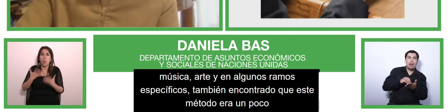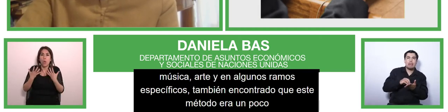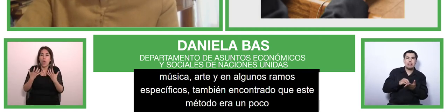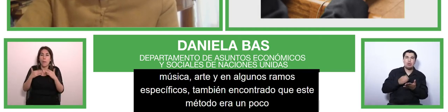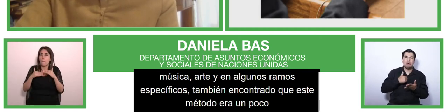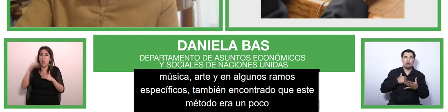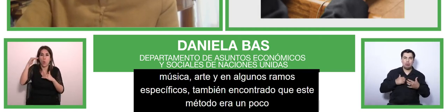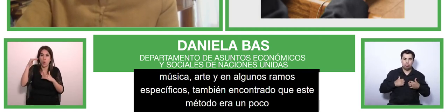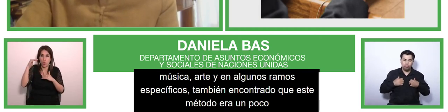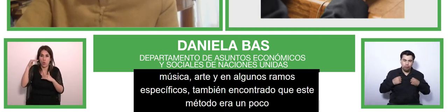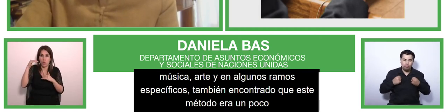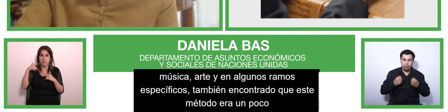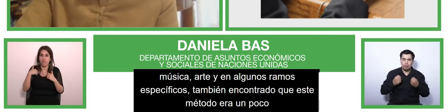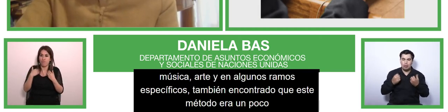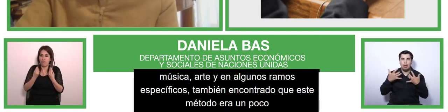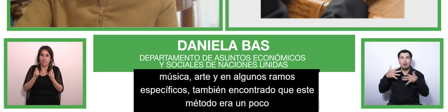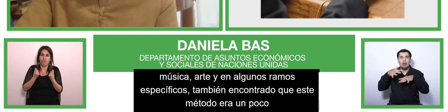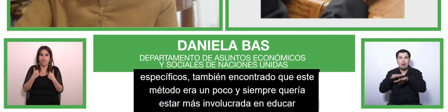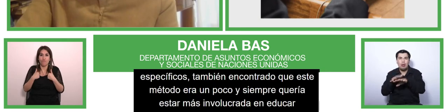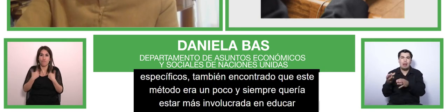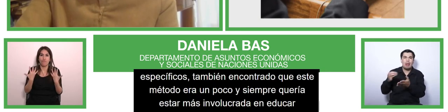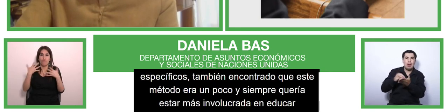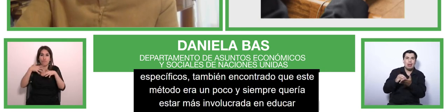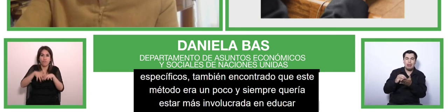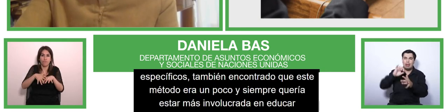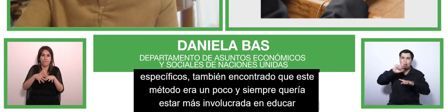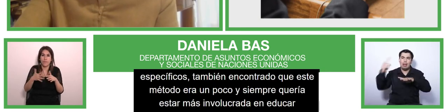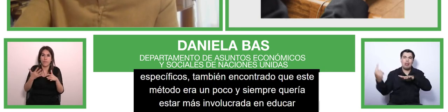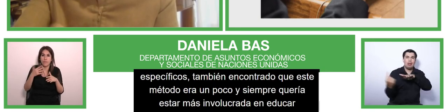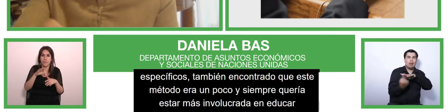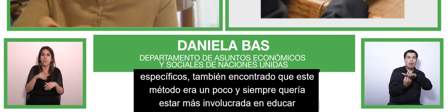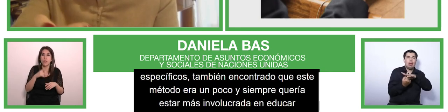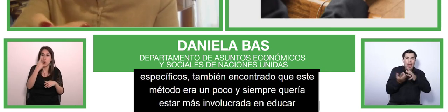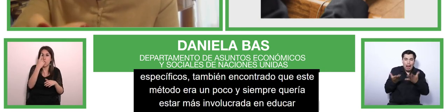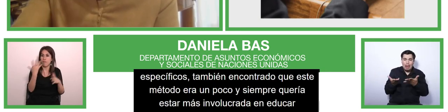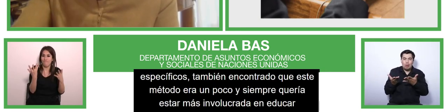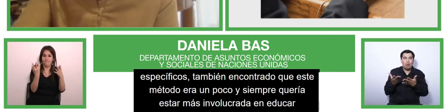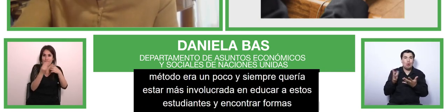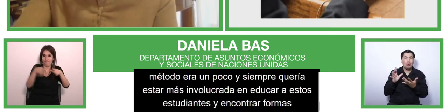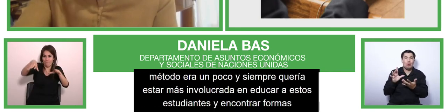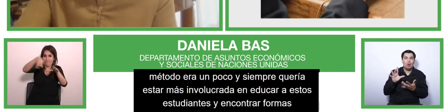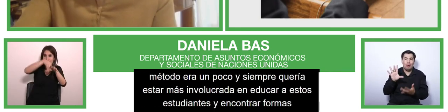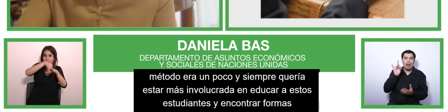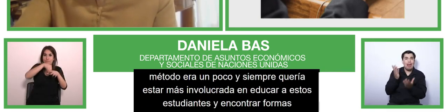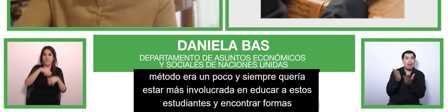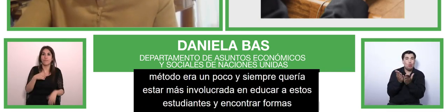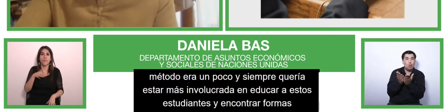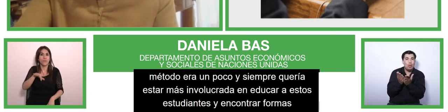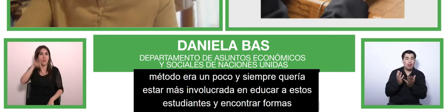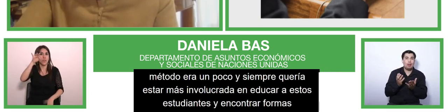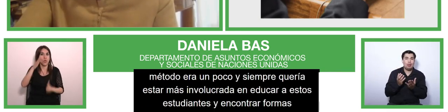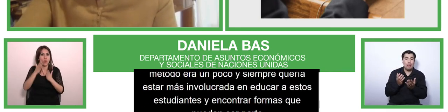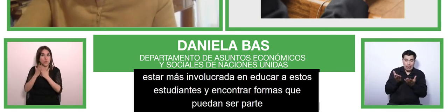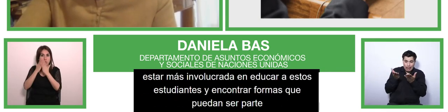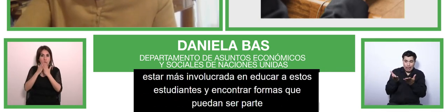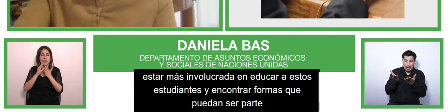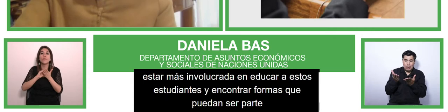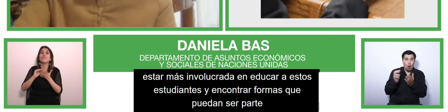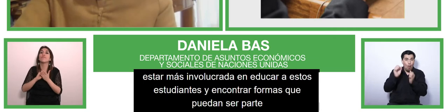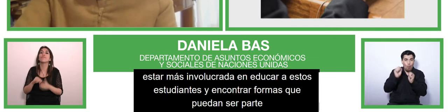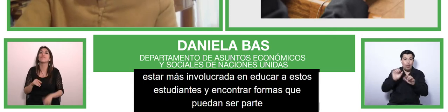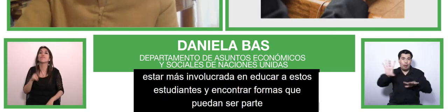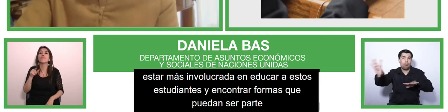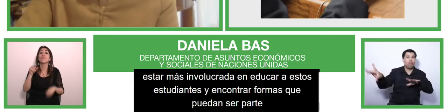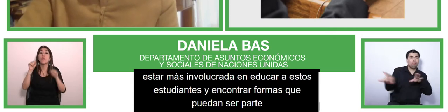finding ways that can make part uh that can allow these students to to fully participate in her